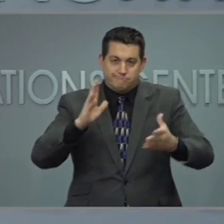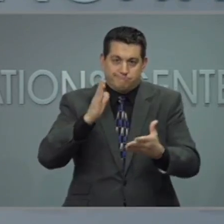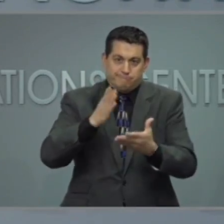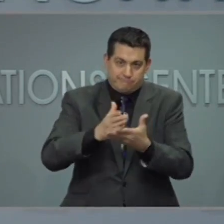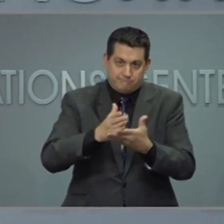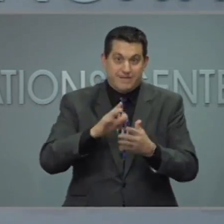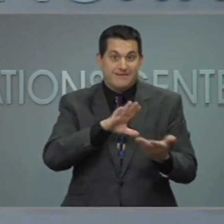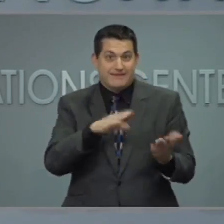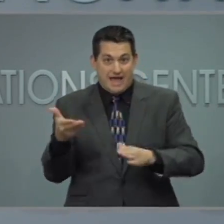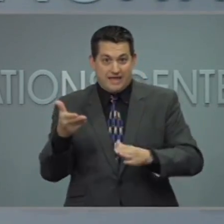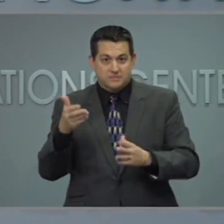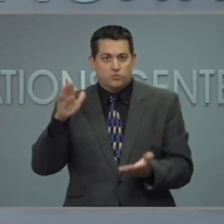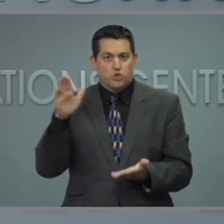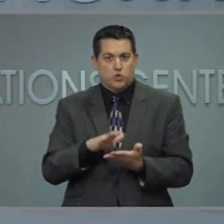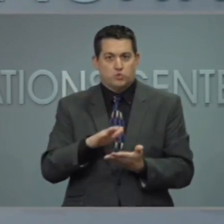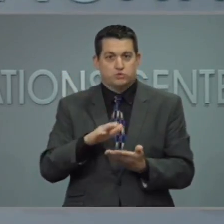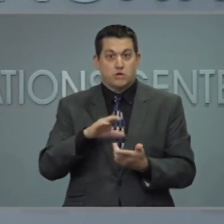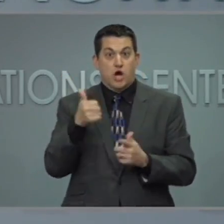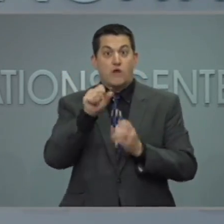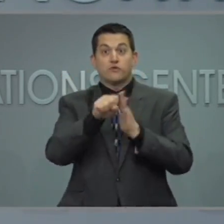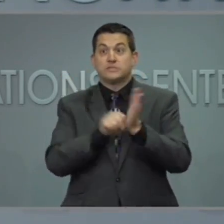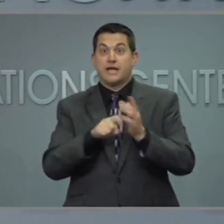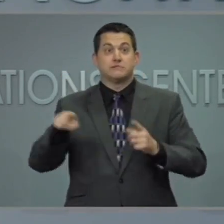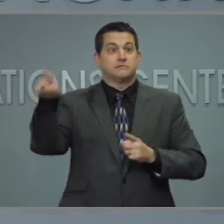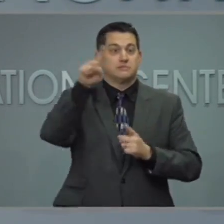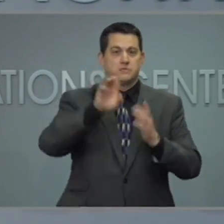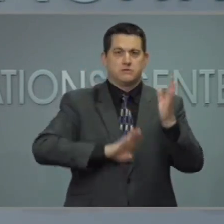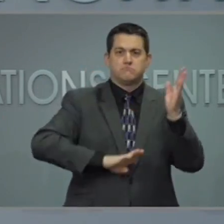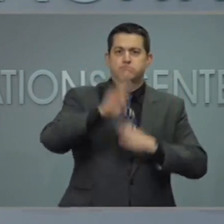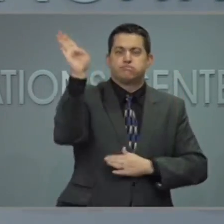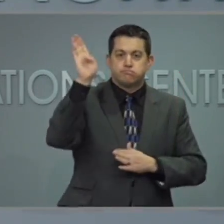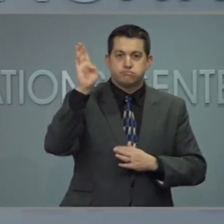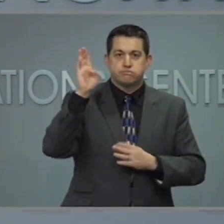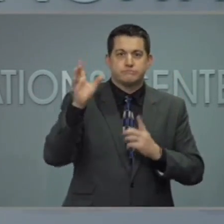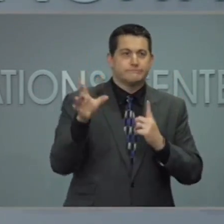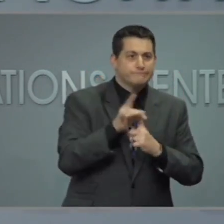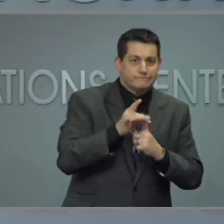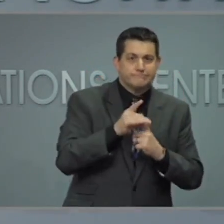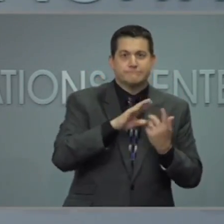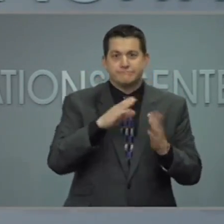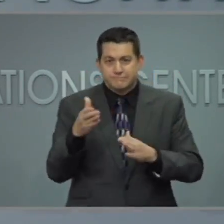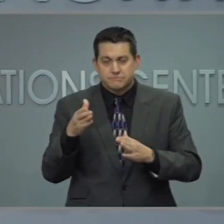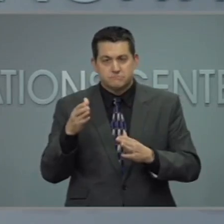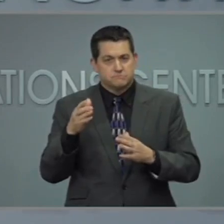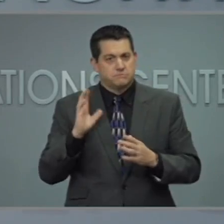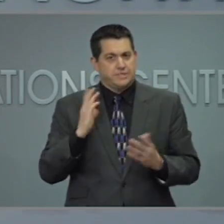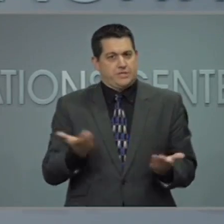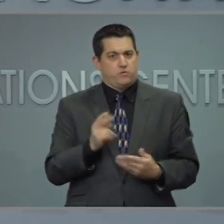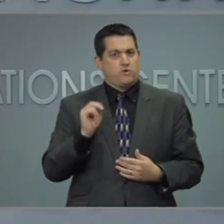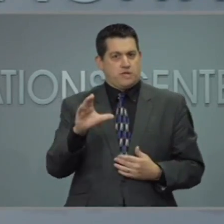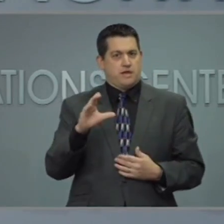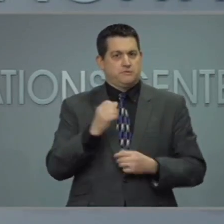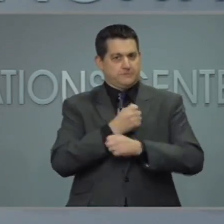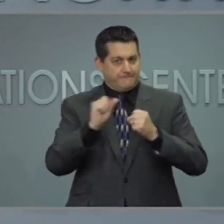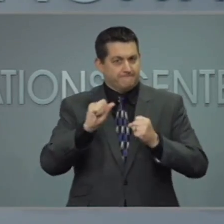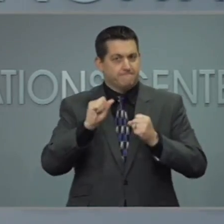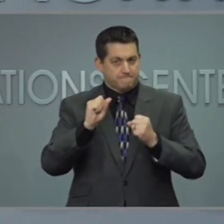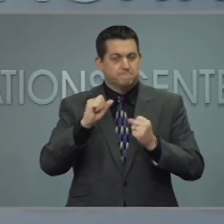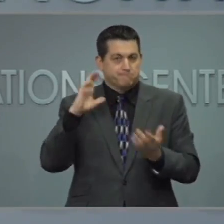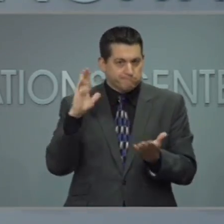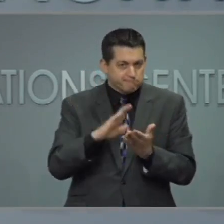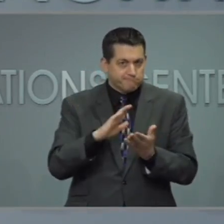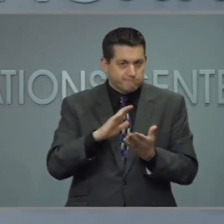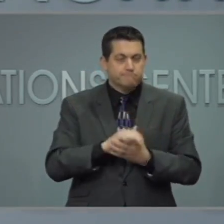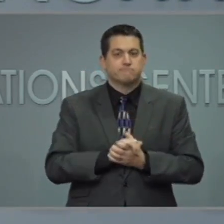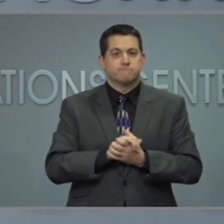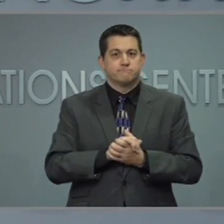deaths when other states saw surges in their cases. It's good that our metrics that we that we monitor are stable